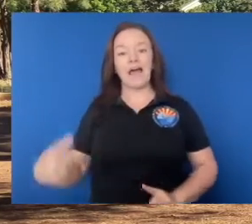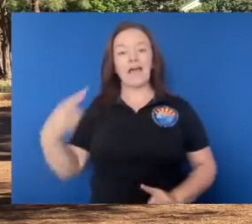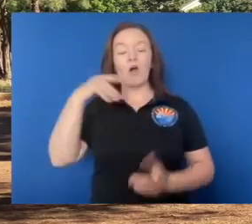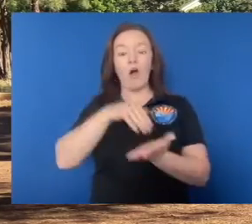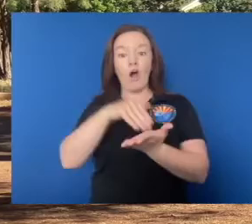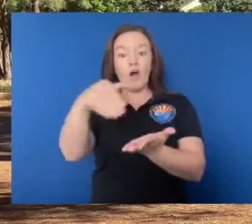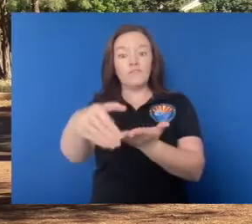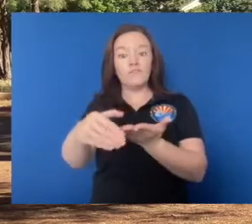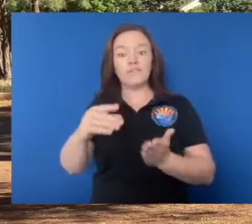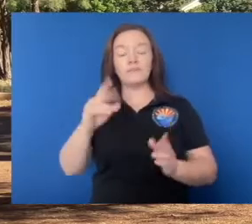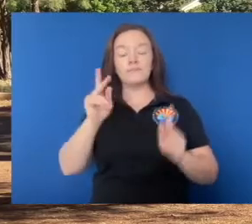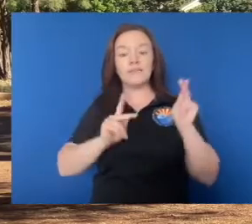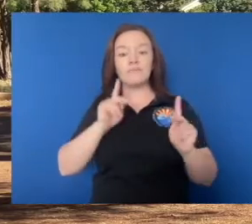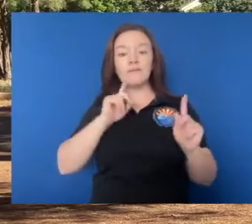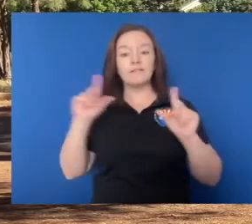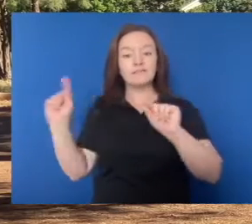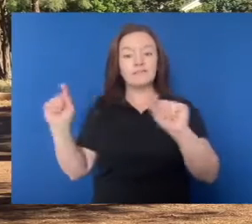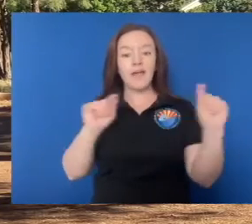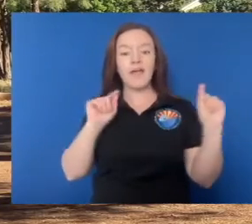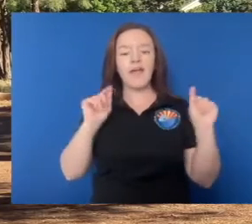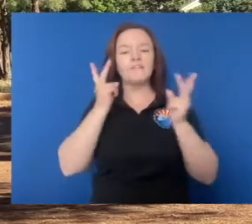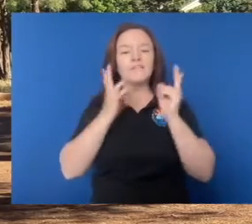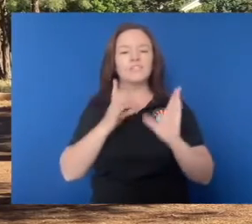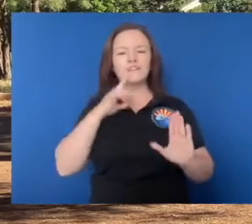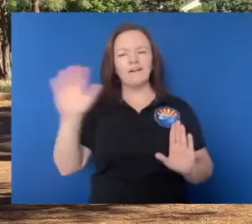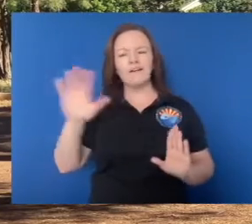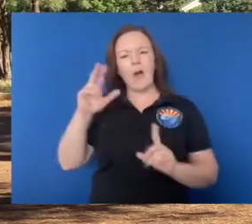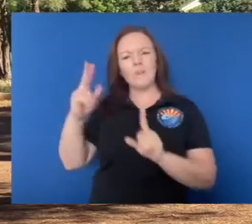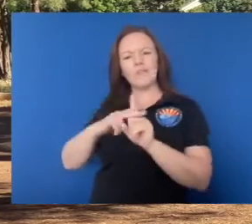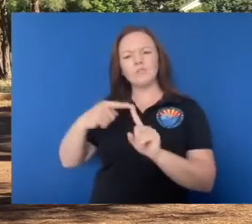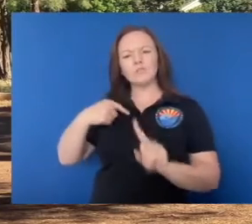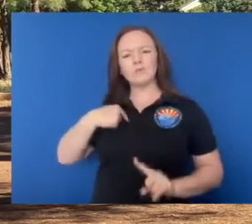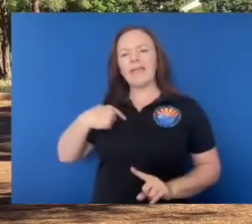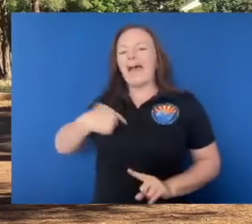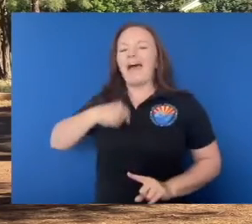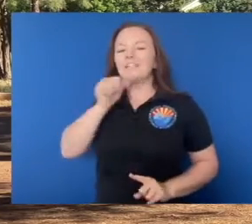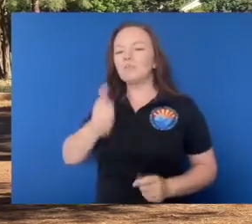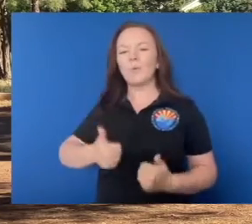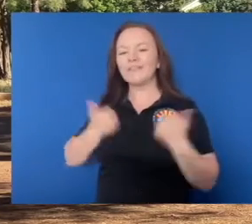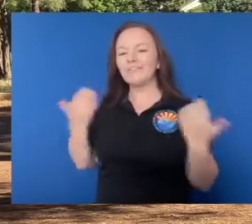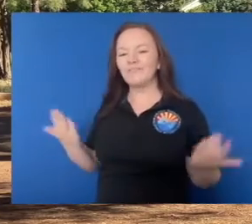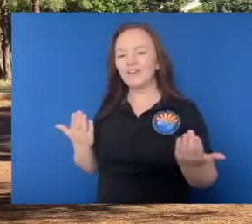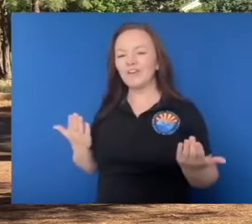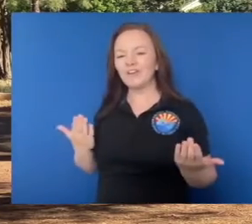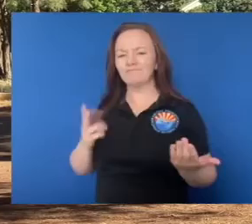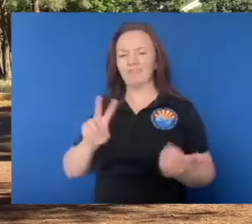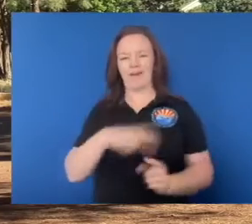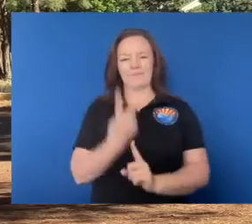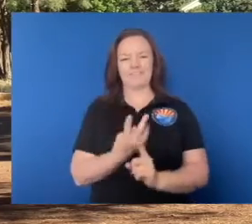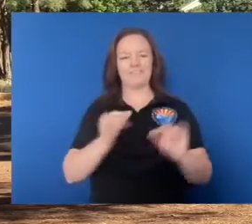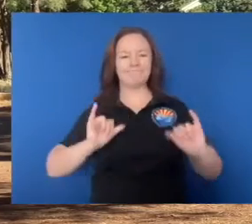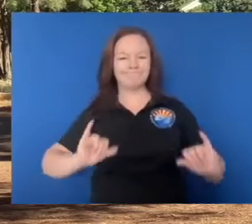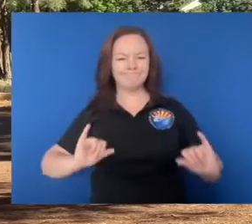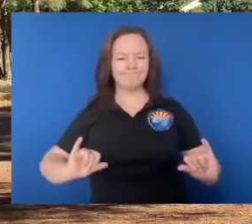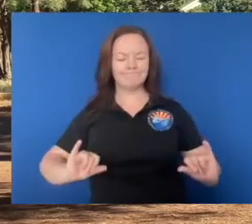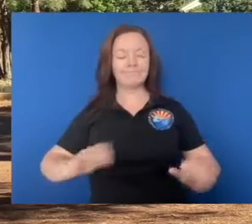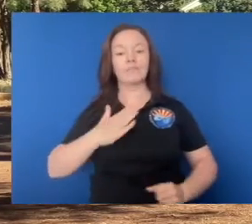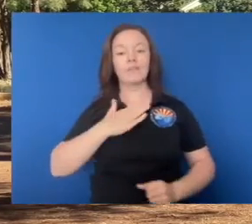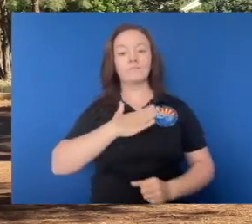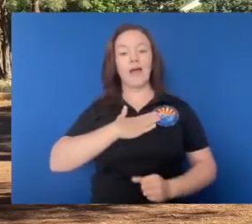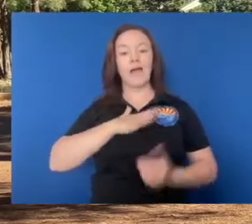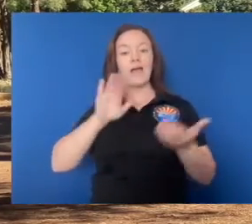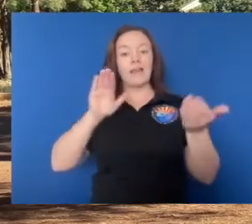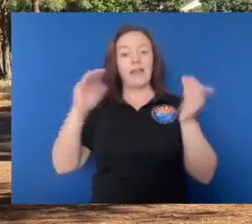very often that our visitors are saying that doesn't apply to me. I don't live here. The analogy I like to use the